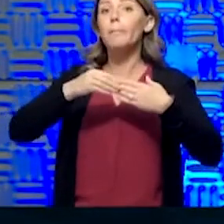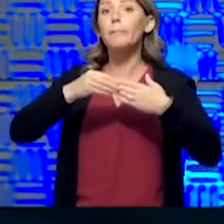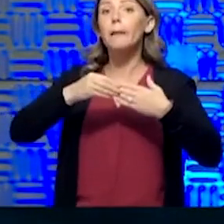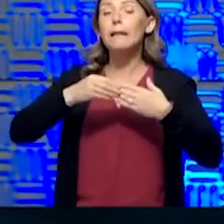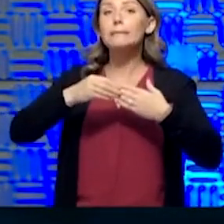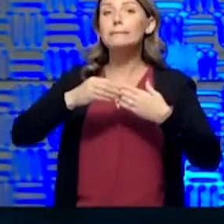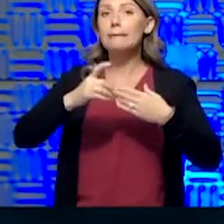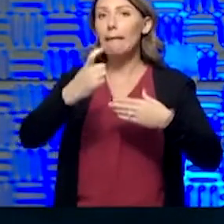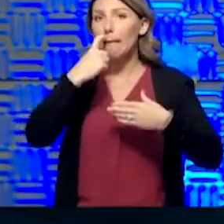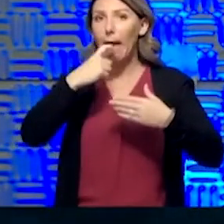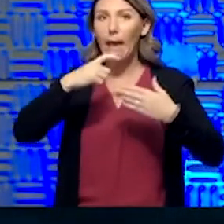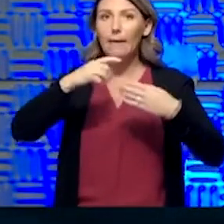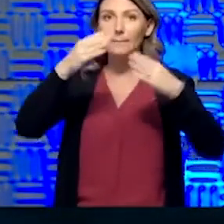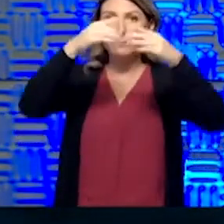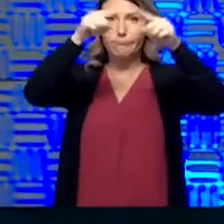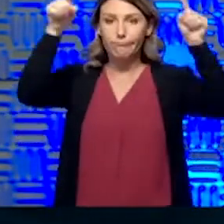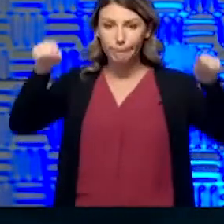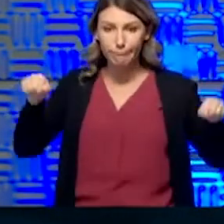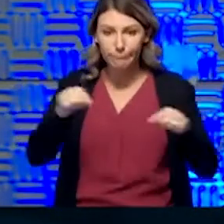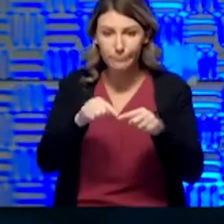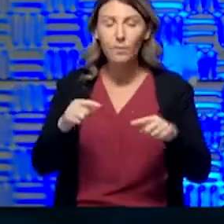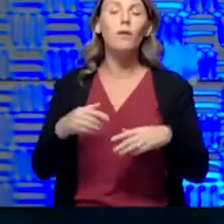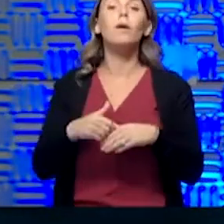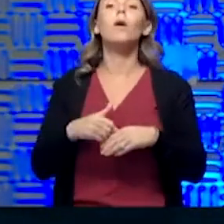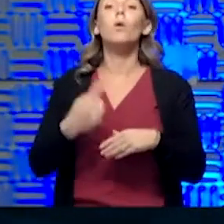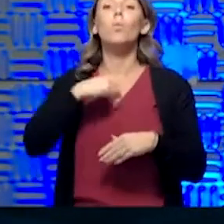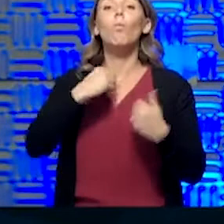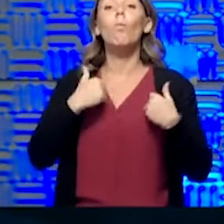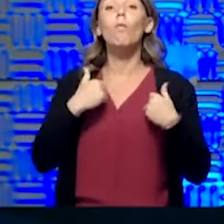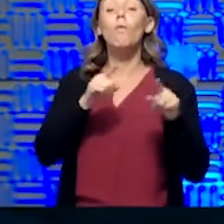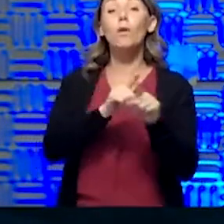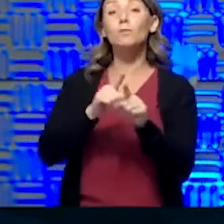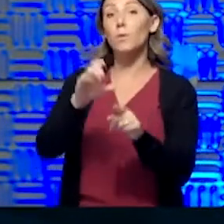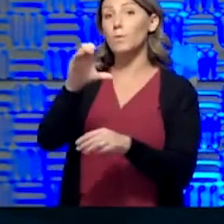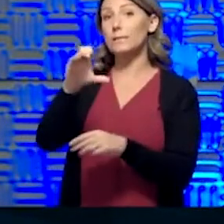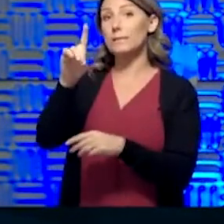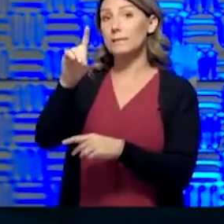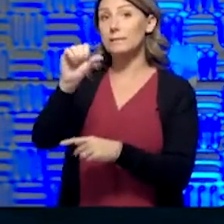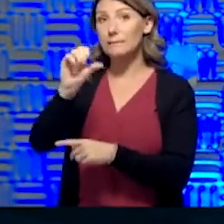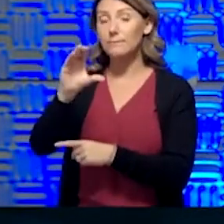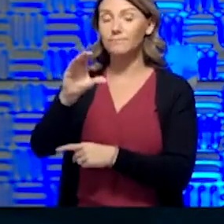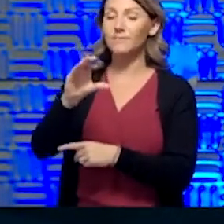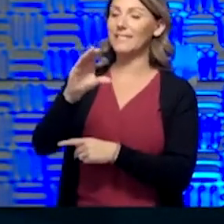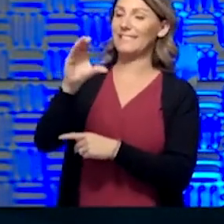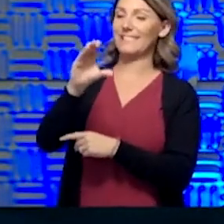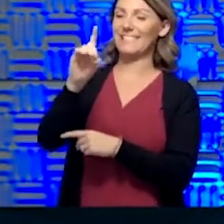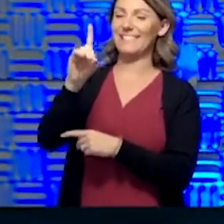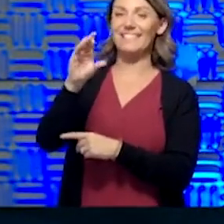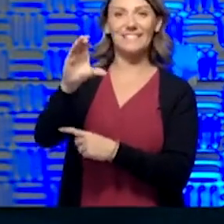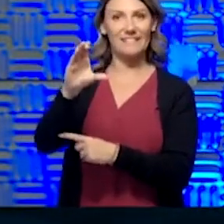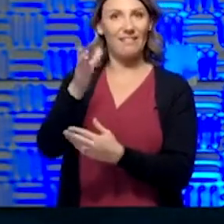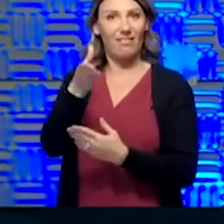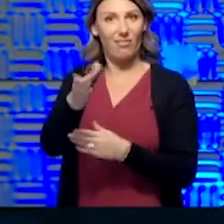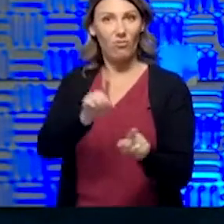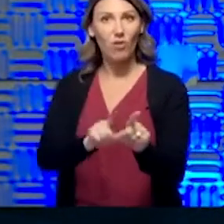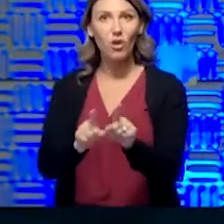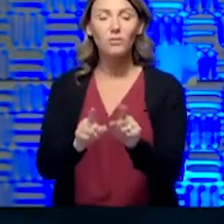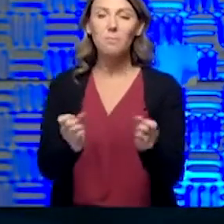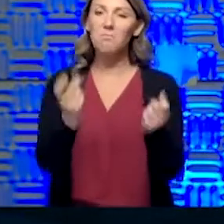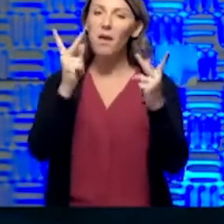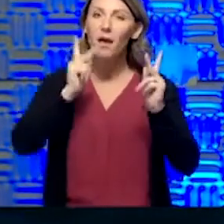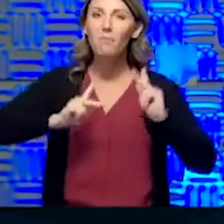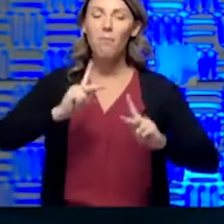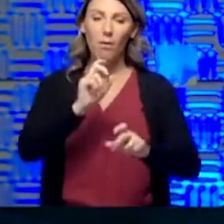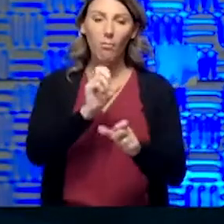et cetera. We have CDC in there as well. So I think we've got a lot of boots on the ground